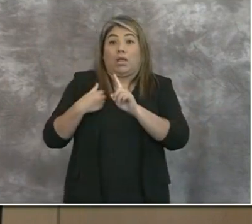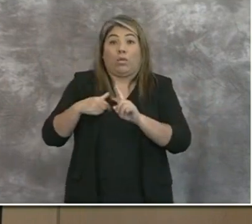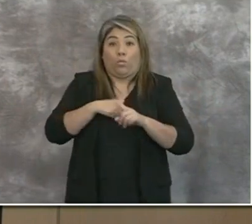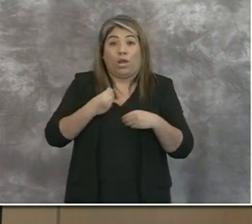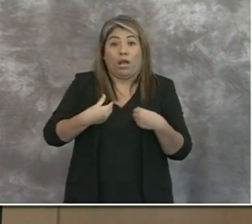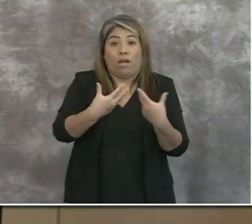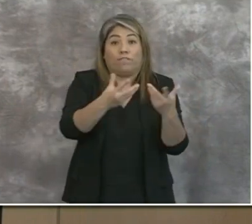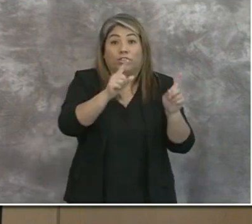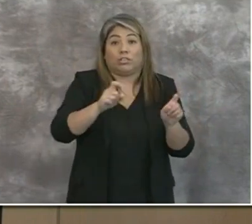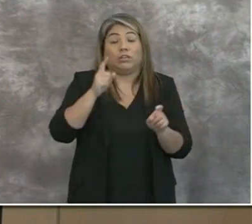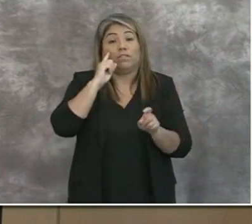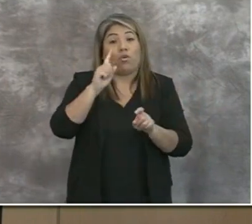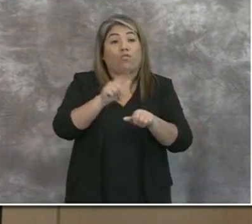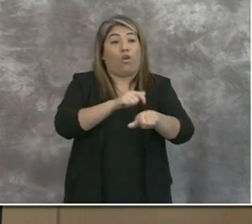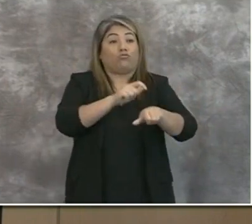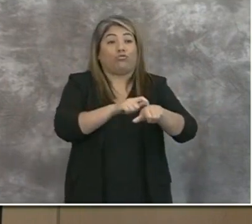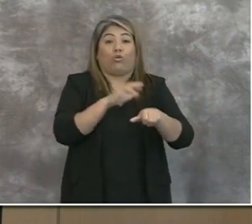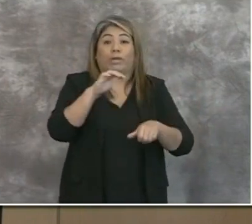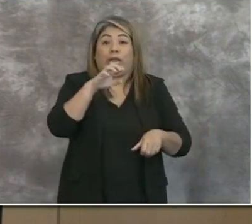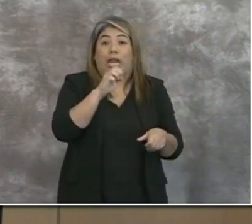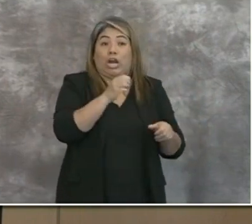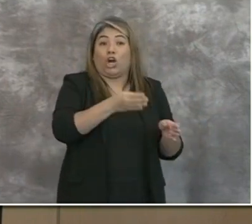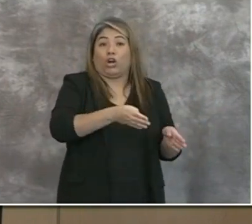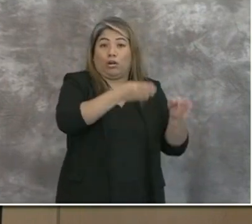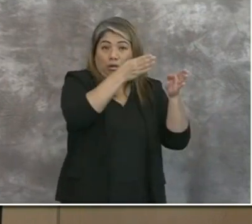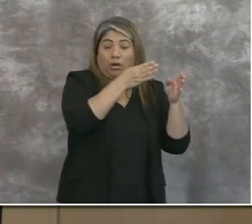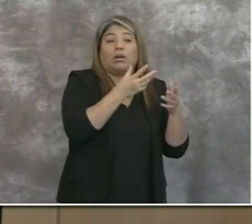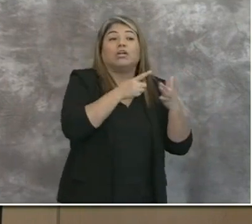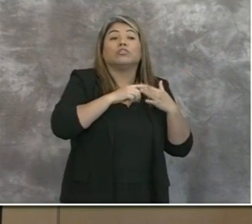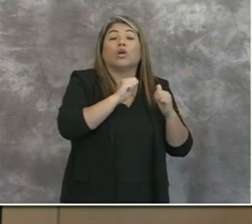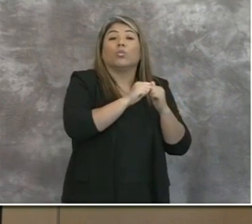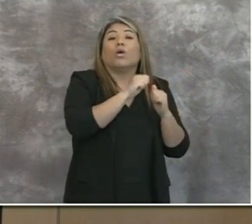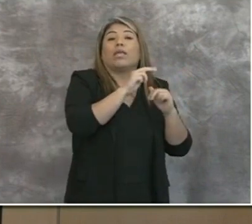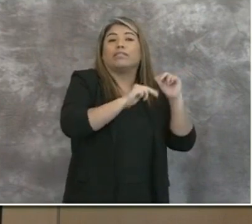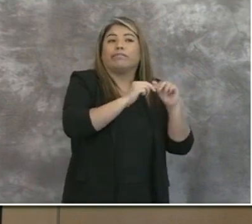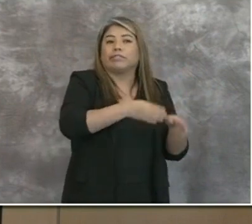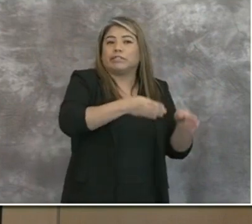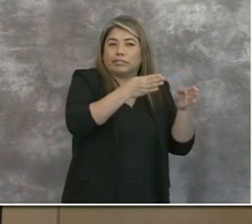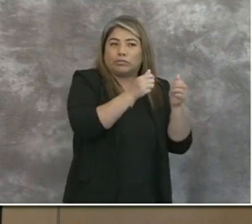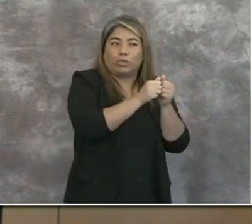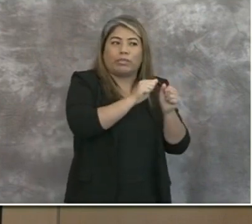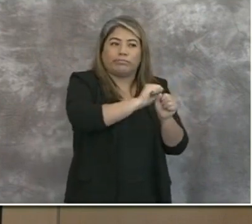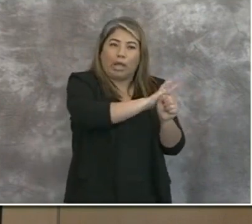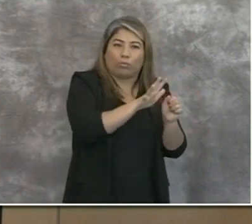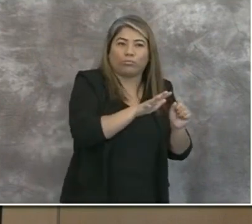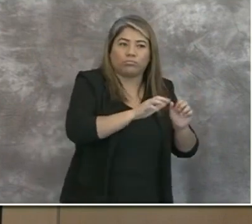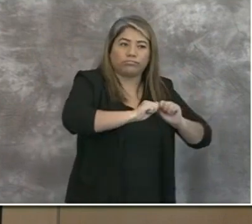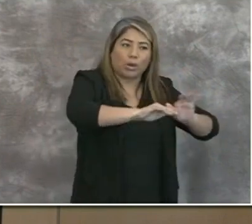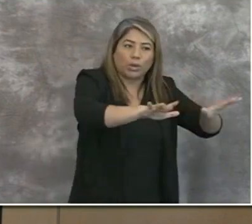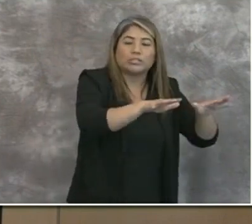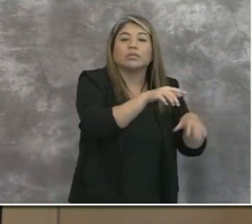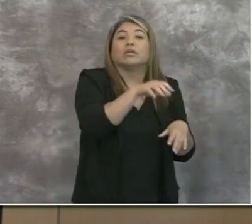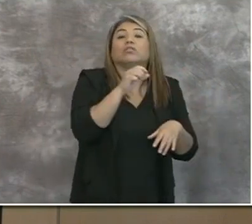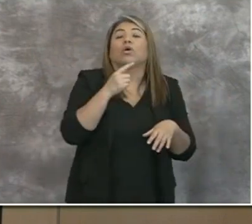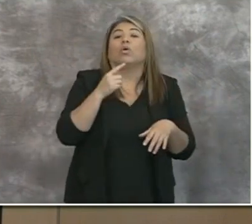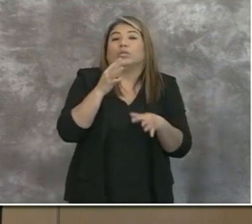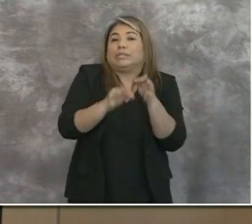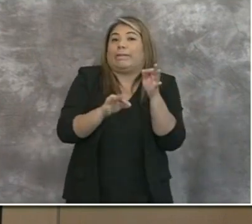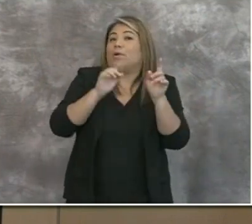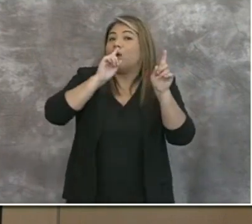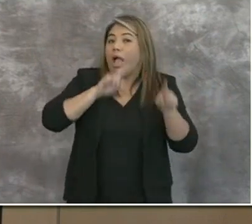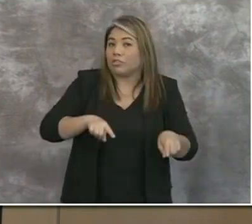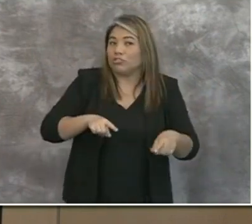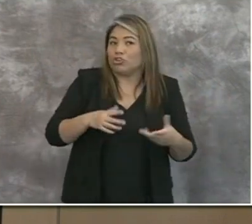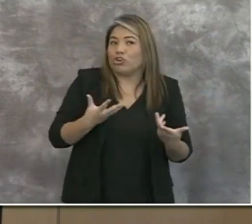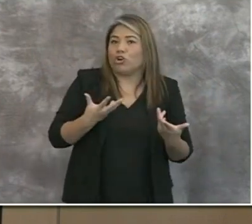for our long-term care facilities, starting out with the facilities that have outbreaks. So the simple answer is